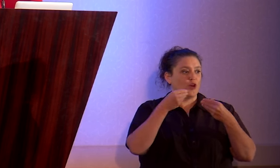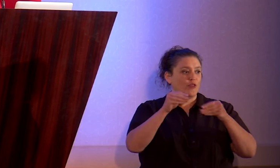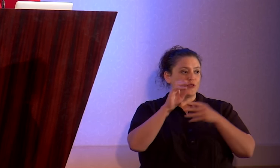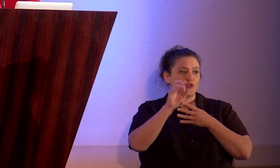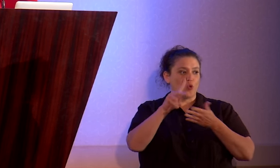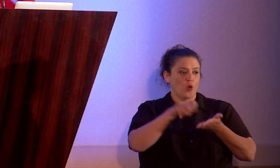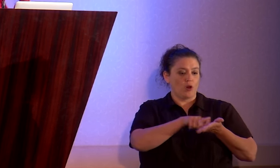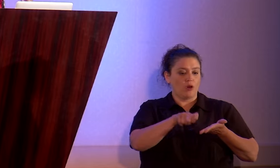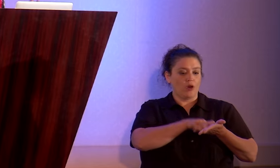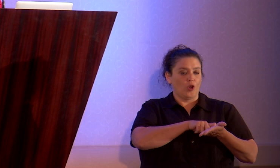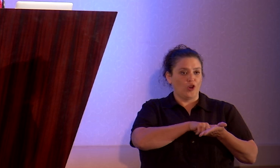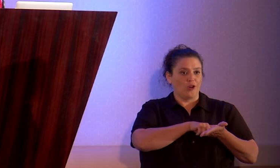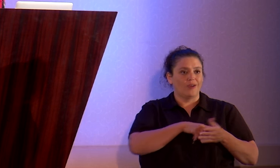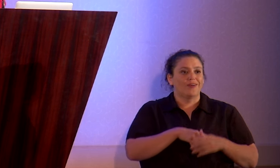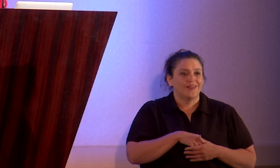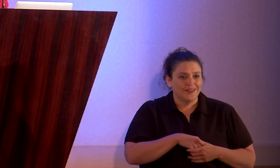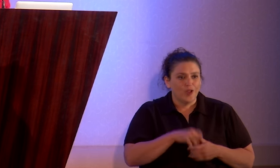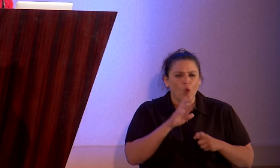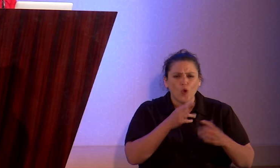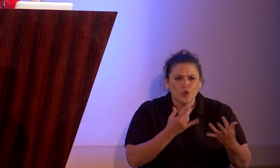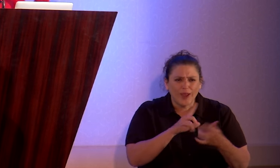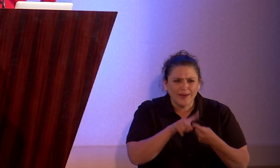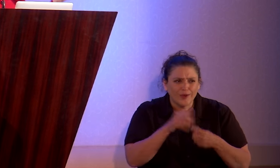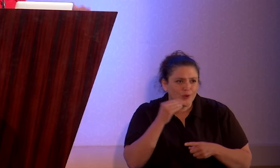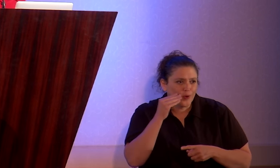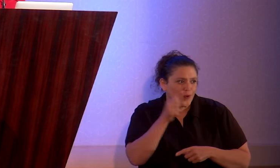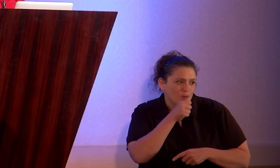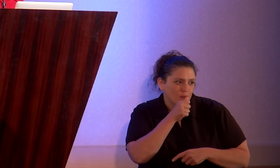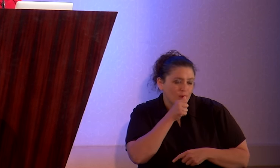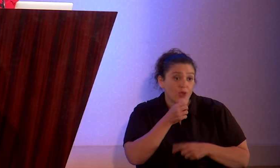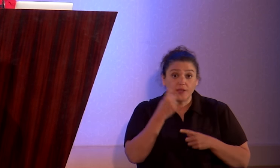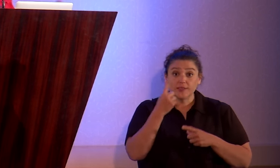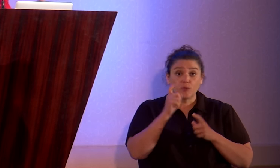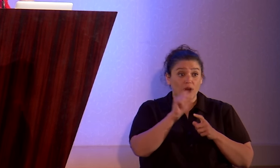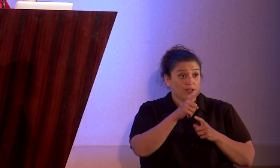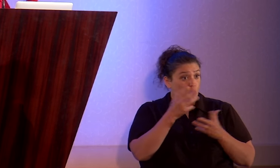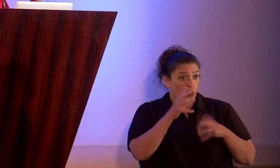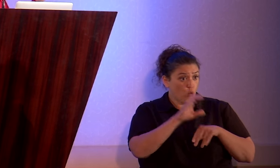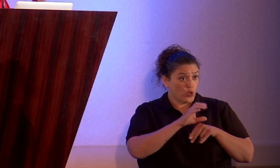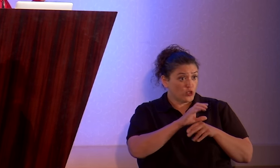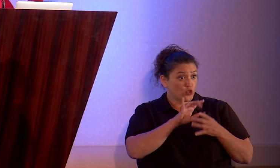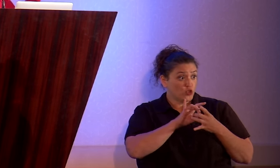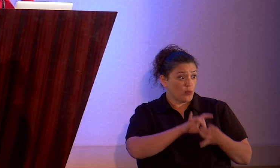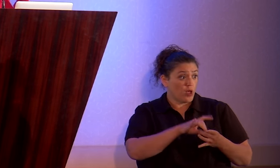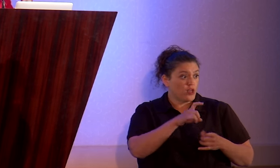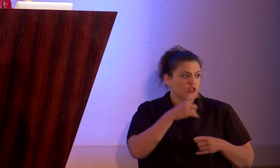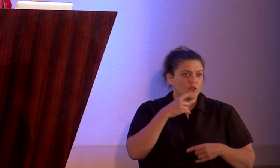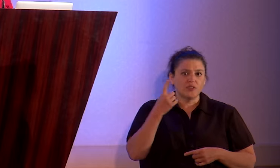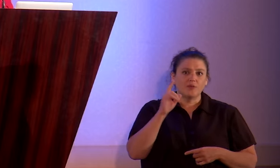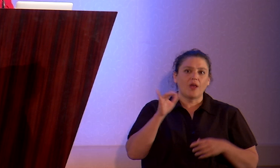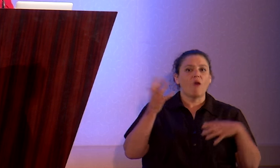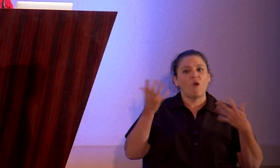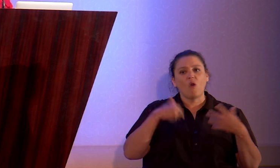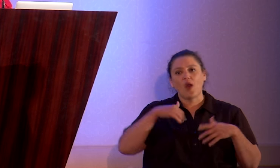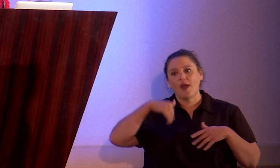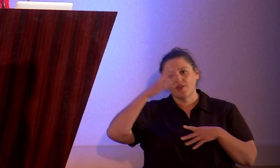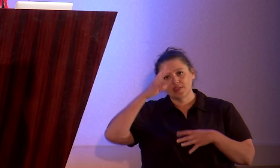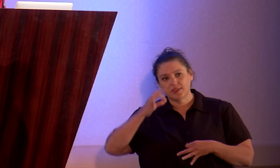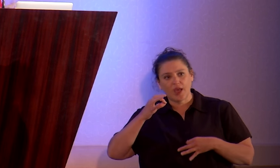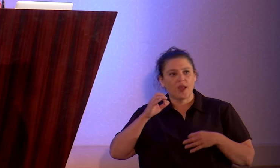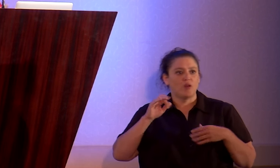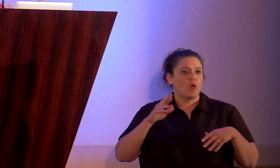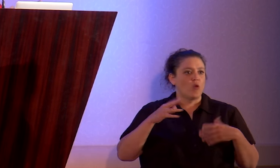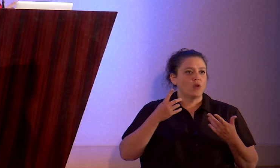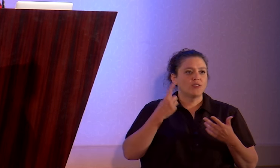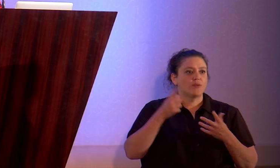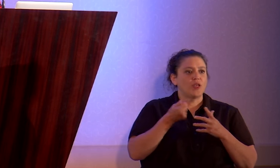until you get home to do it? When somebody asks you, what church do you belong to? Do you say something vague like, oh, I haven't decided yet? Or do you say